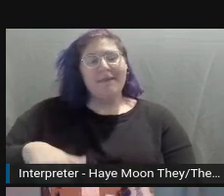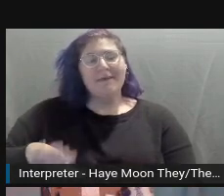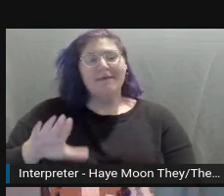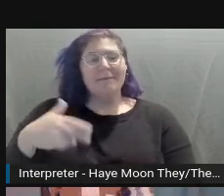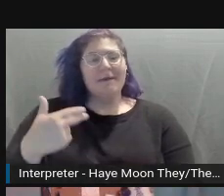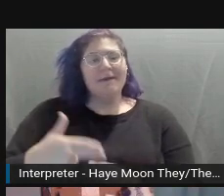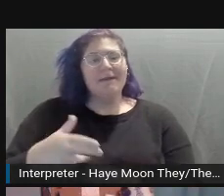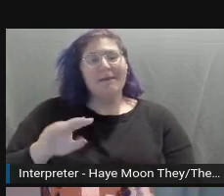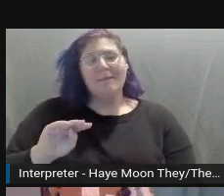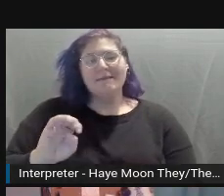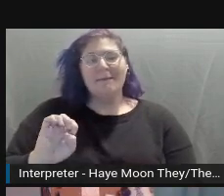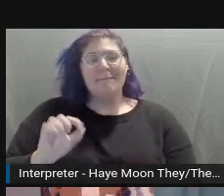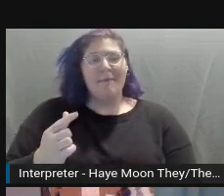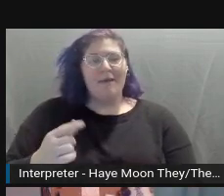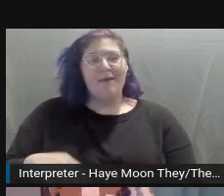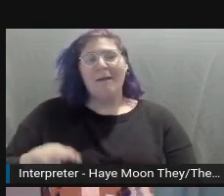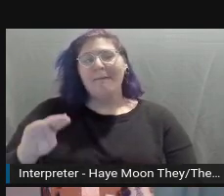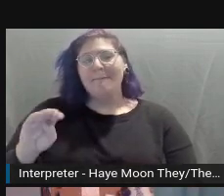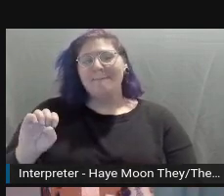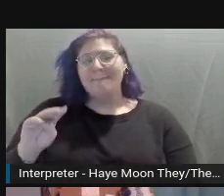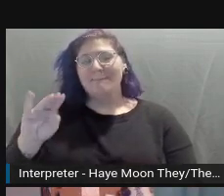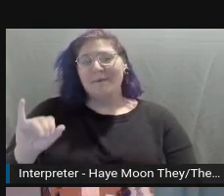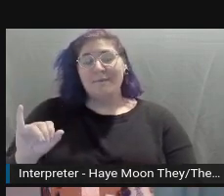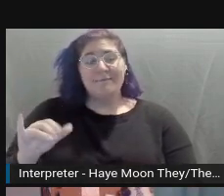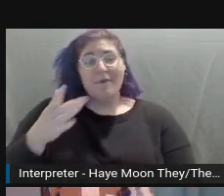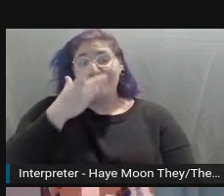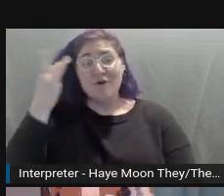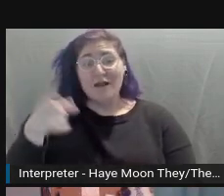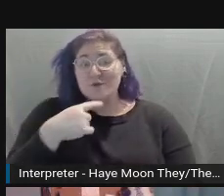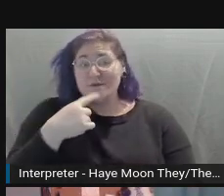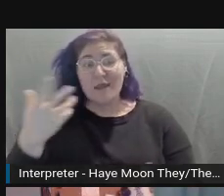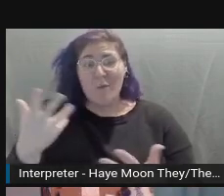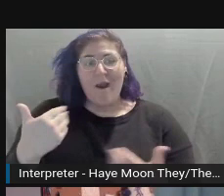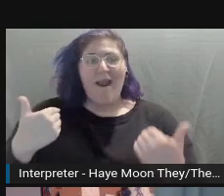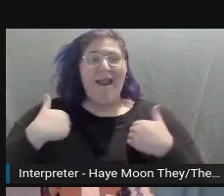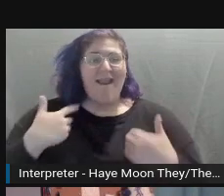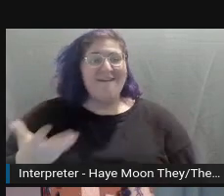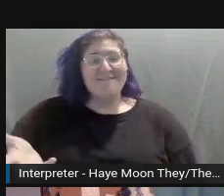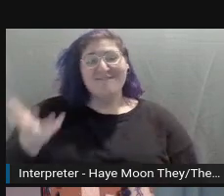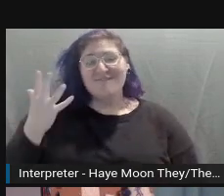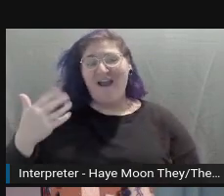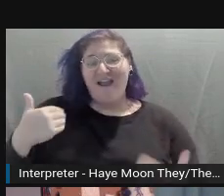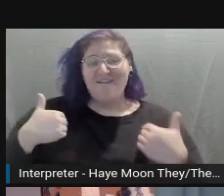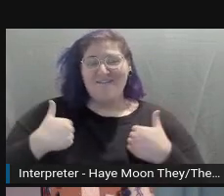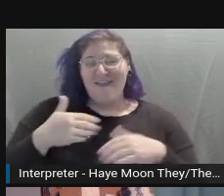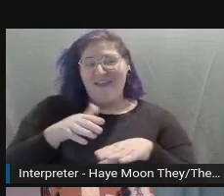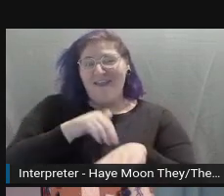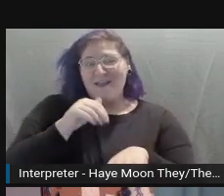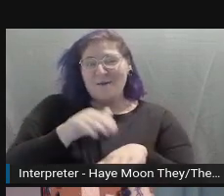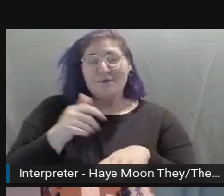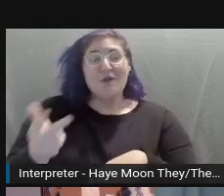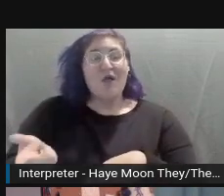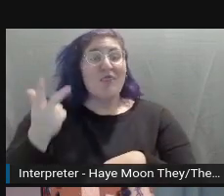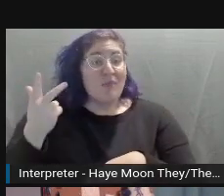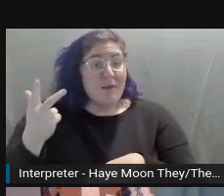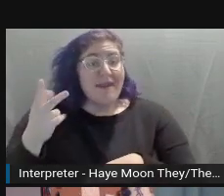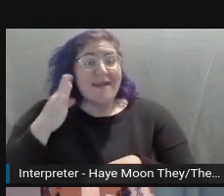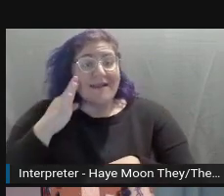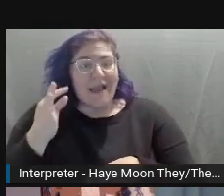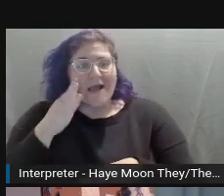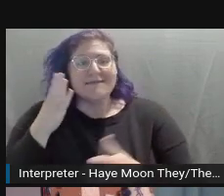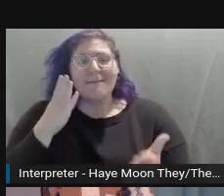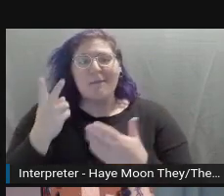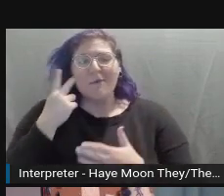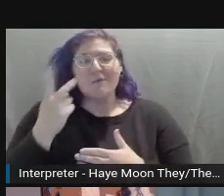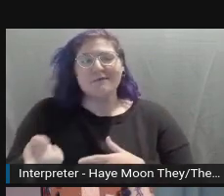What she didn't mention is I have five animals, three of which are cats. And you'll probably see one jumping up here trying to help me advance